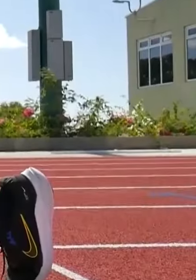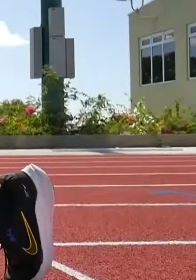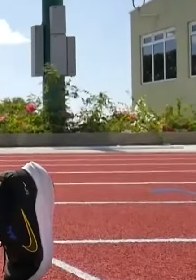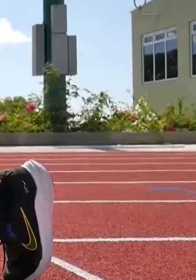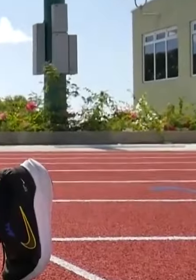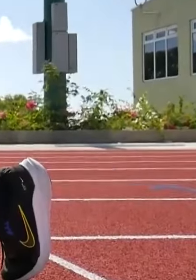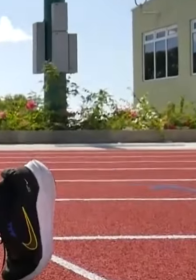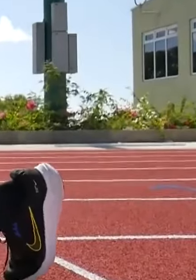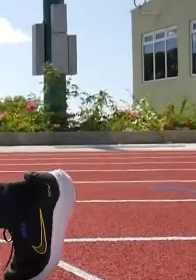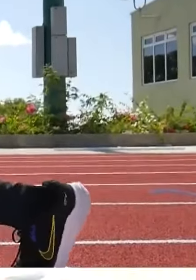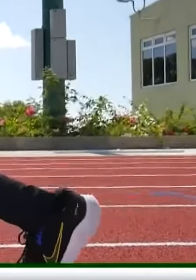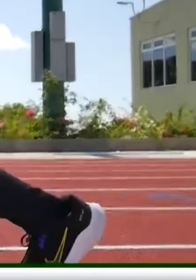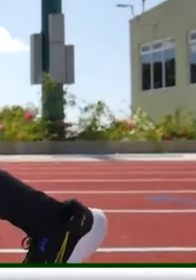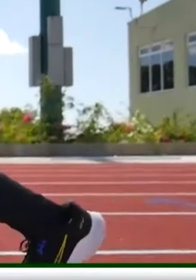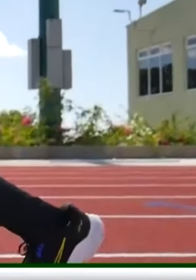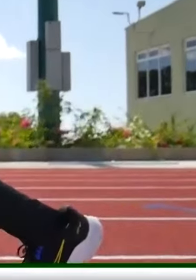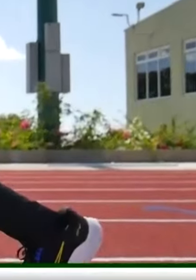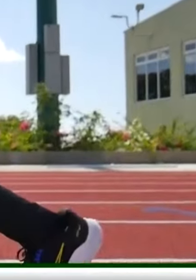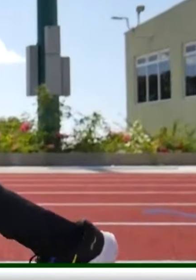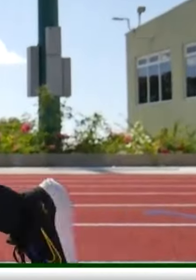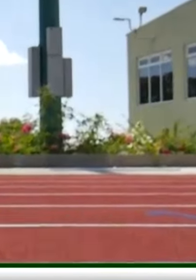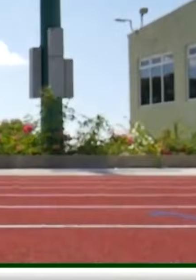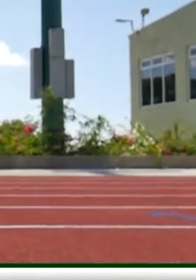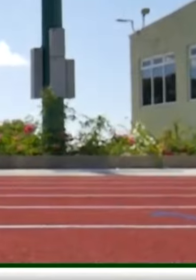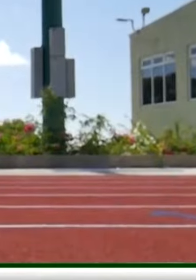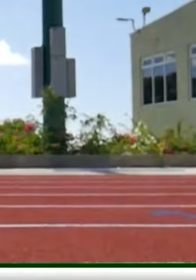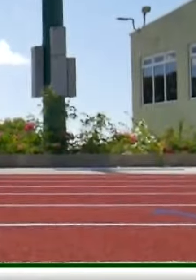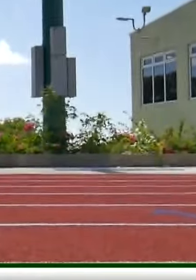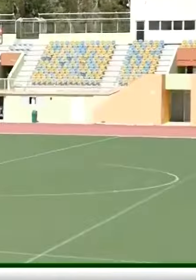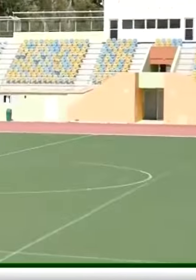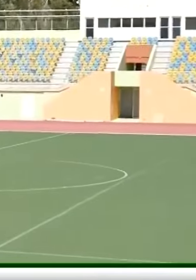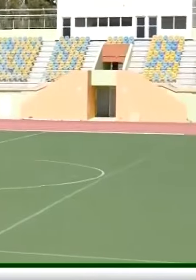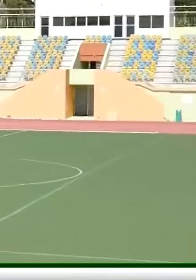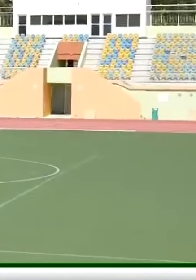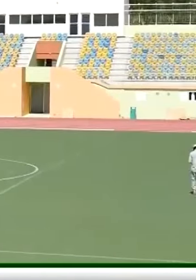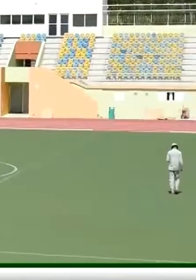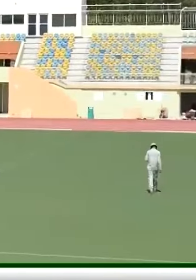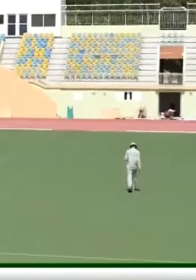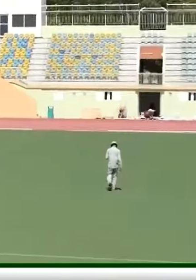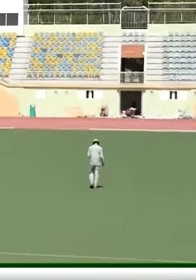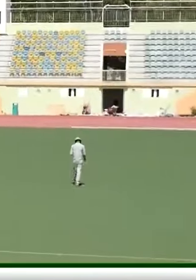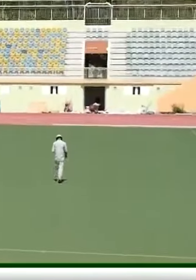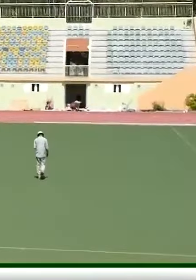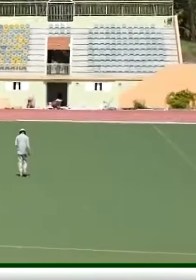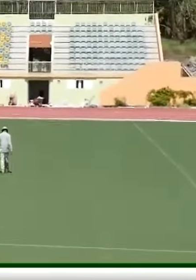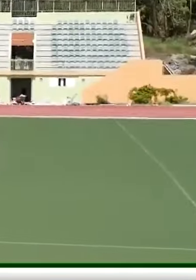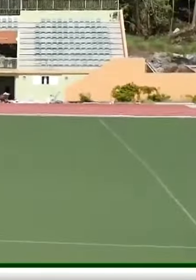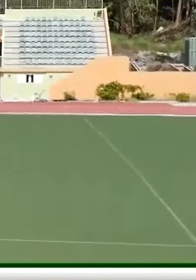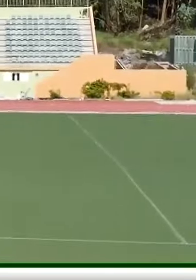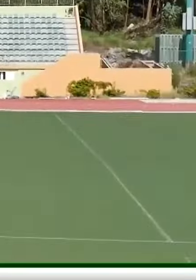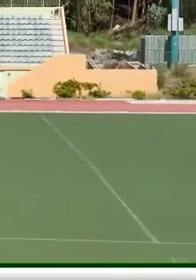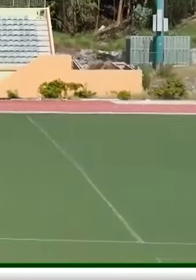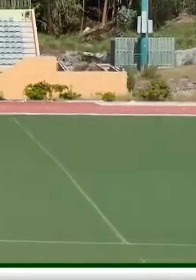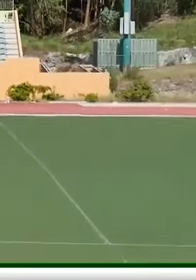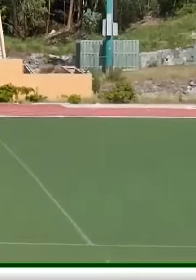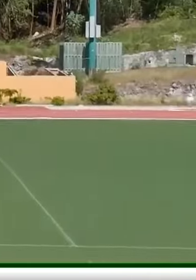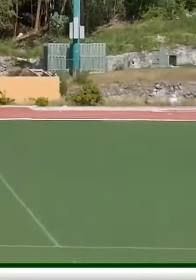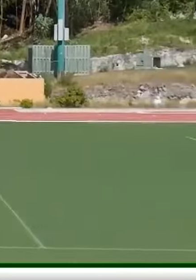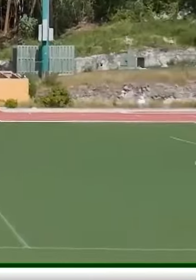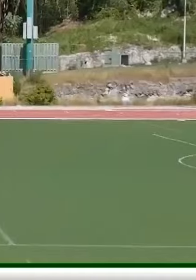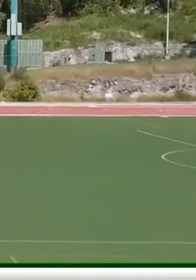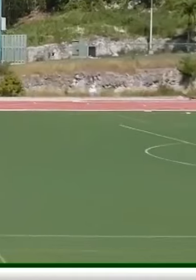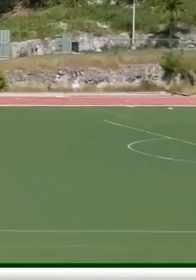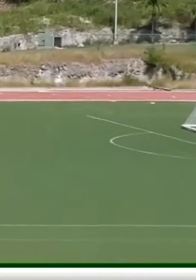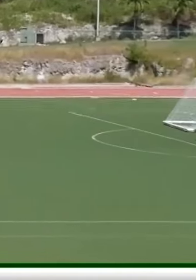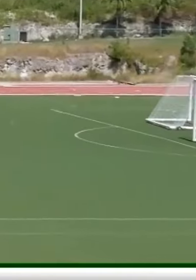On your mark, get set, go. The end is here. The relaying of the Ryan Brathwaite track at the Usain Bolt Sports